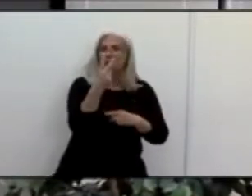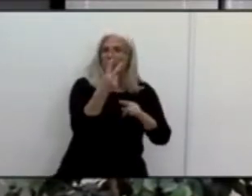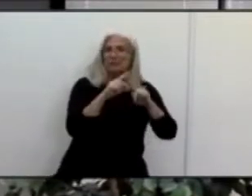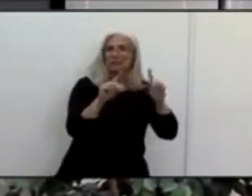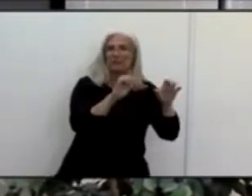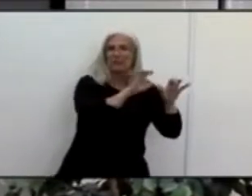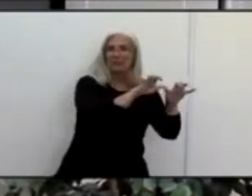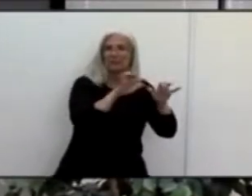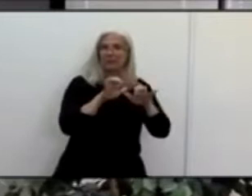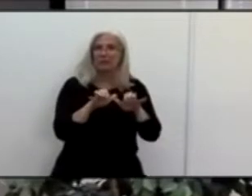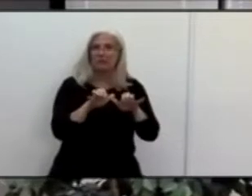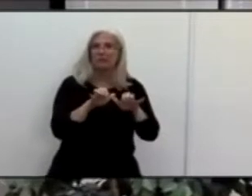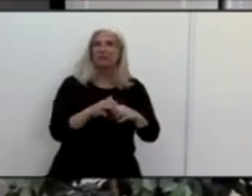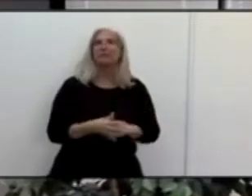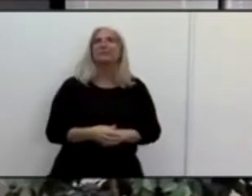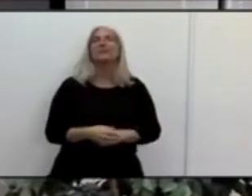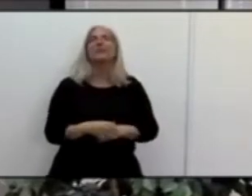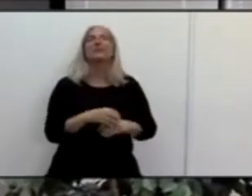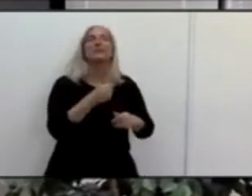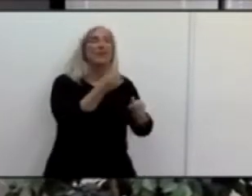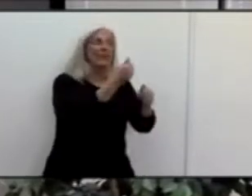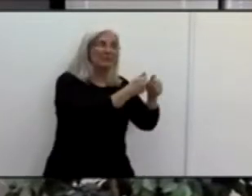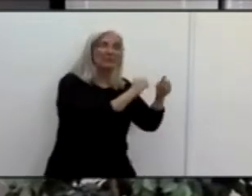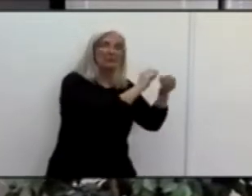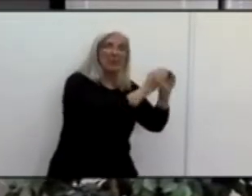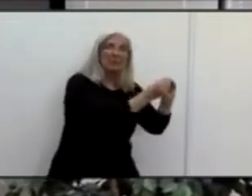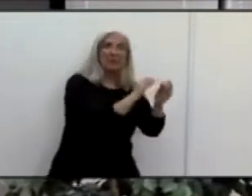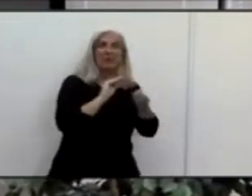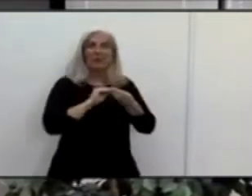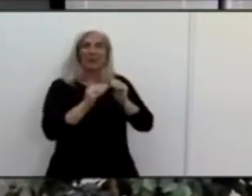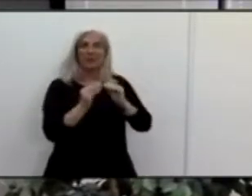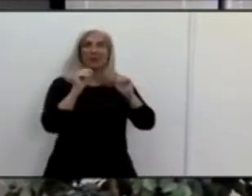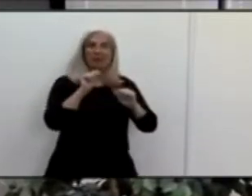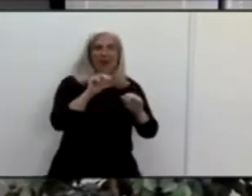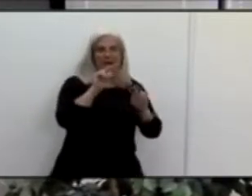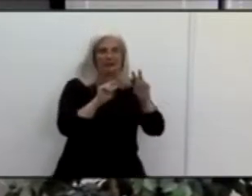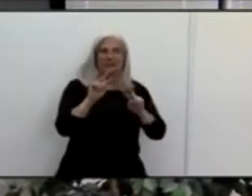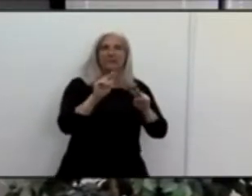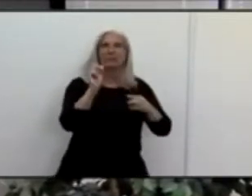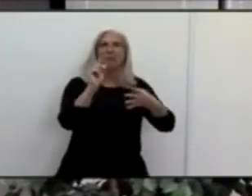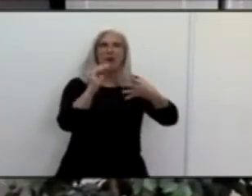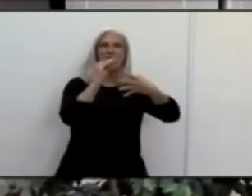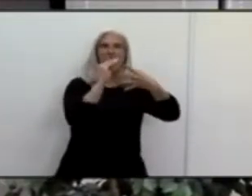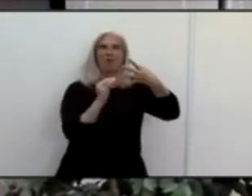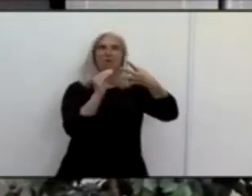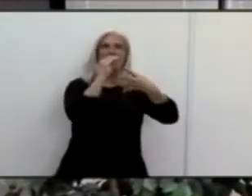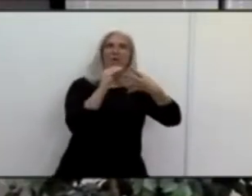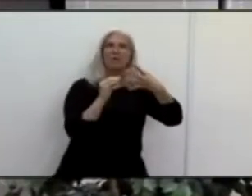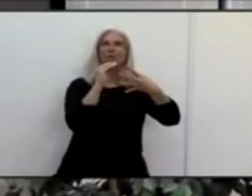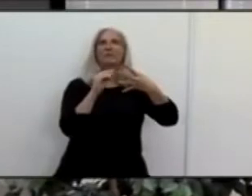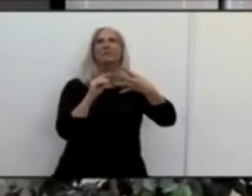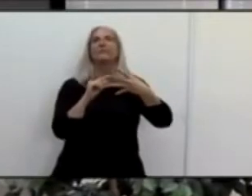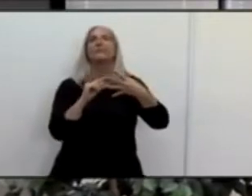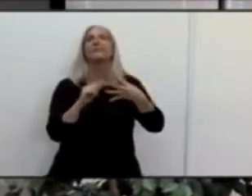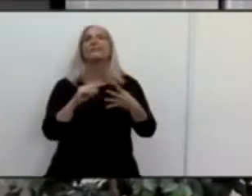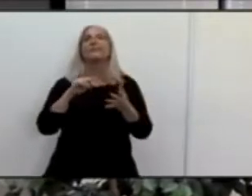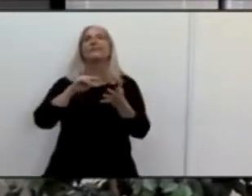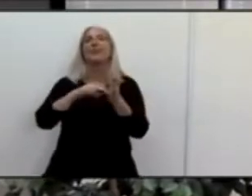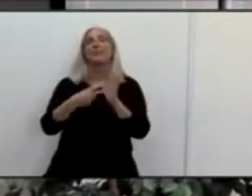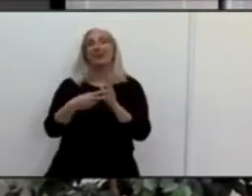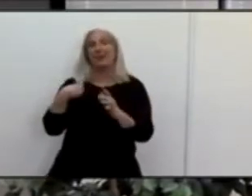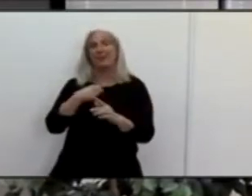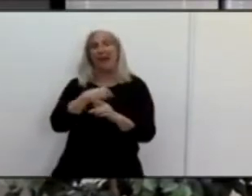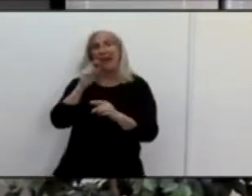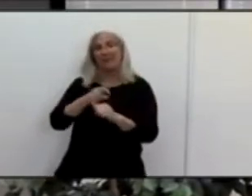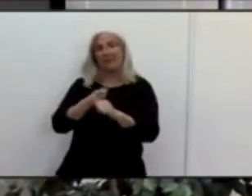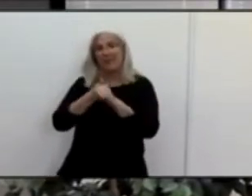puts us in a different red risk level but the strictest one applies so that's why we are in red. Now we also